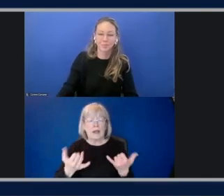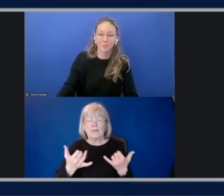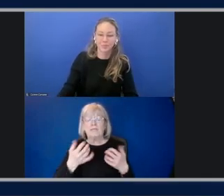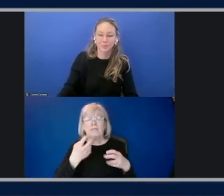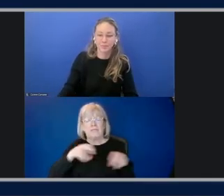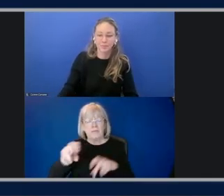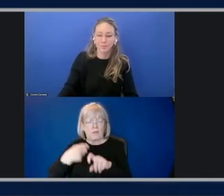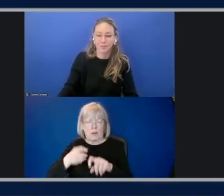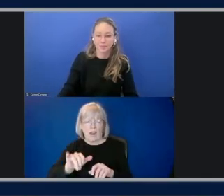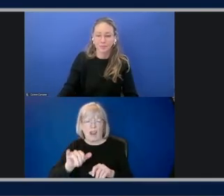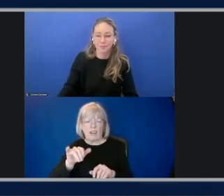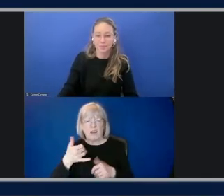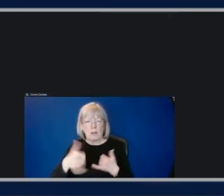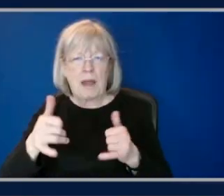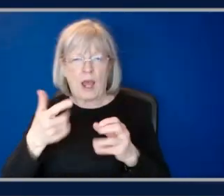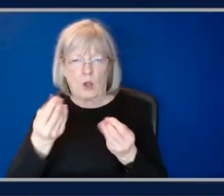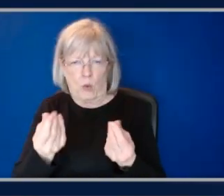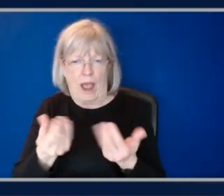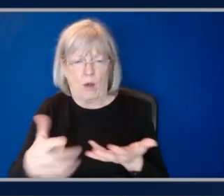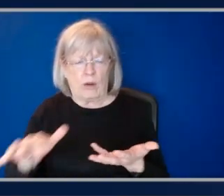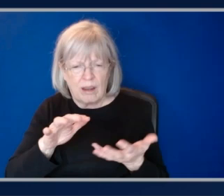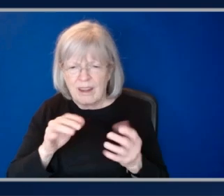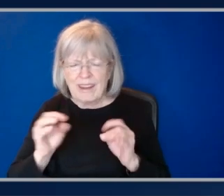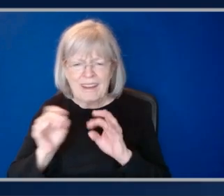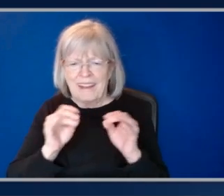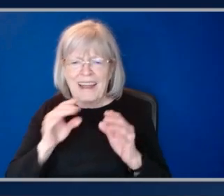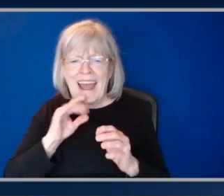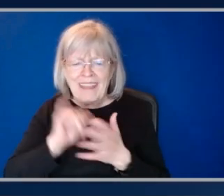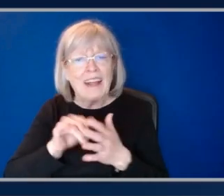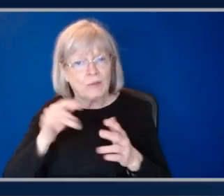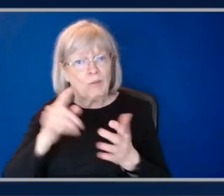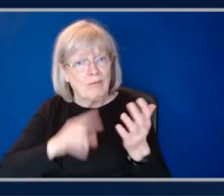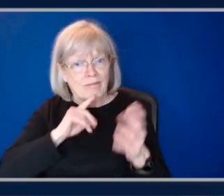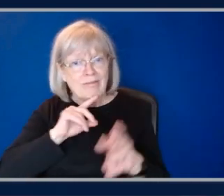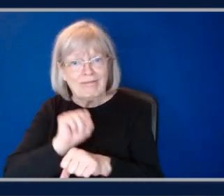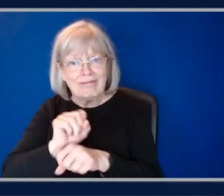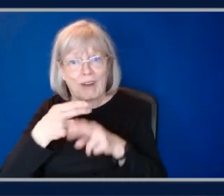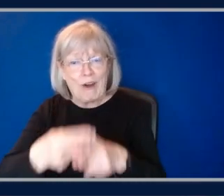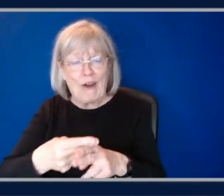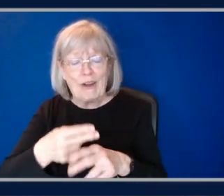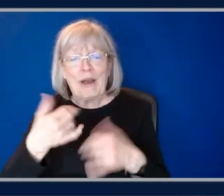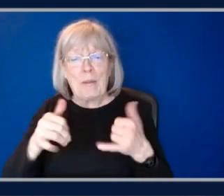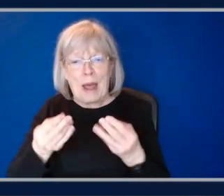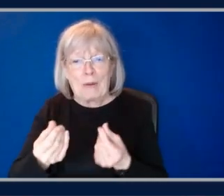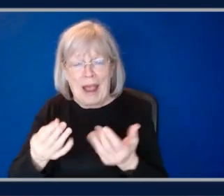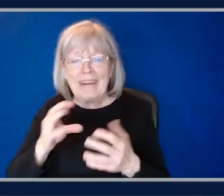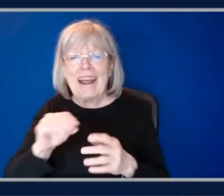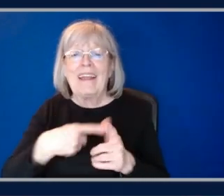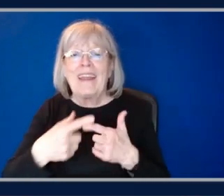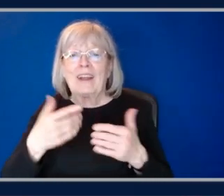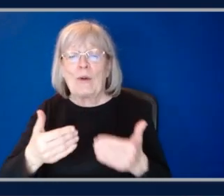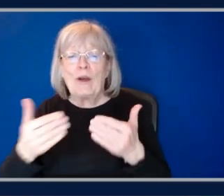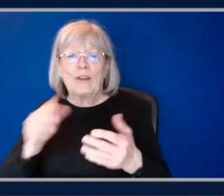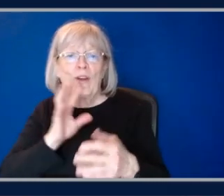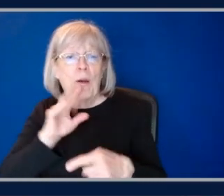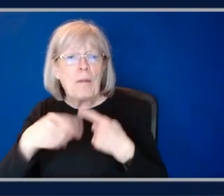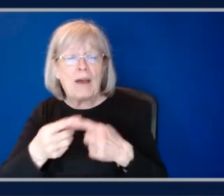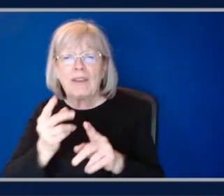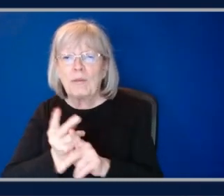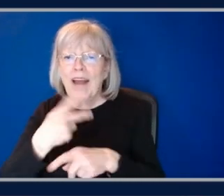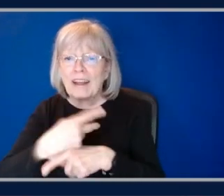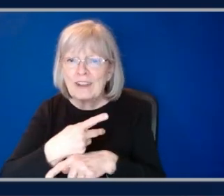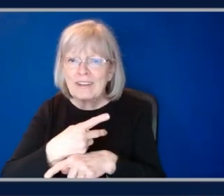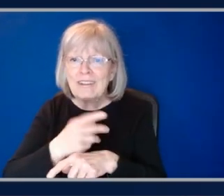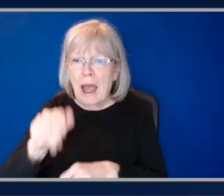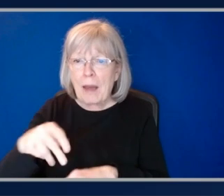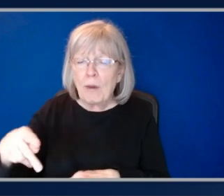out into, I mean, it is called the playground. Yeah. moving out to a more production application. What do you,